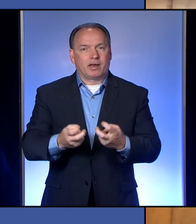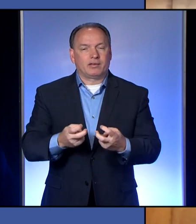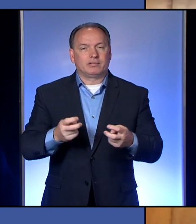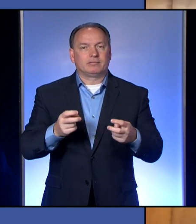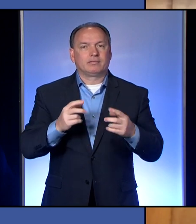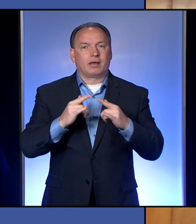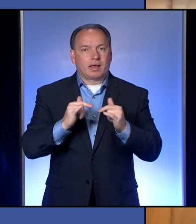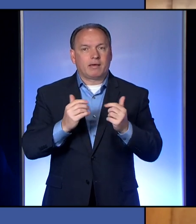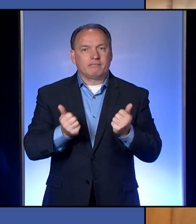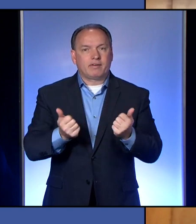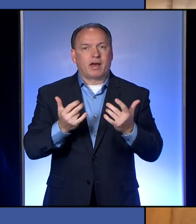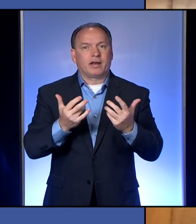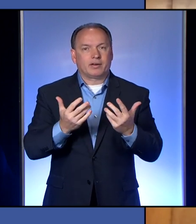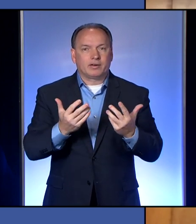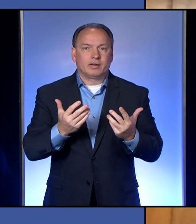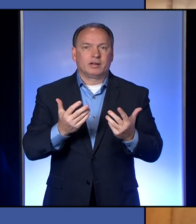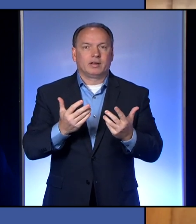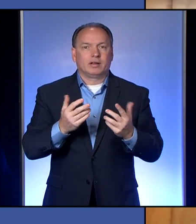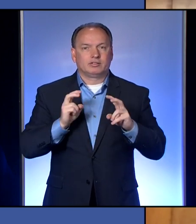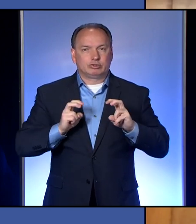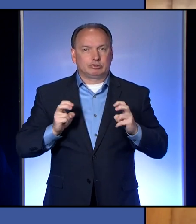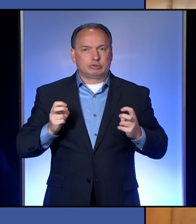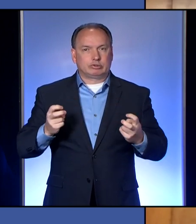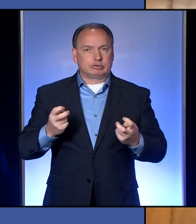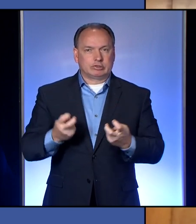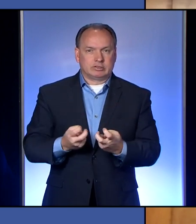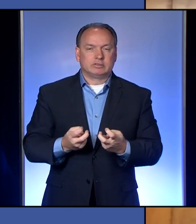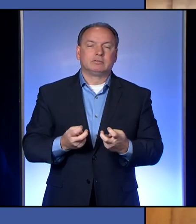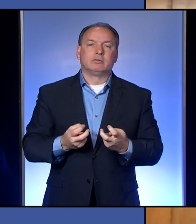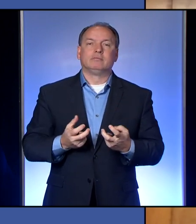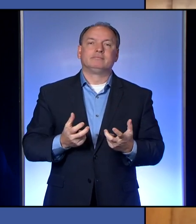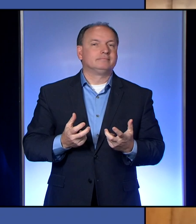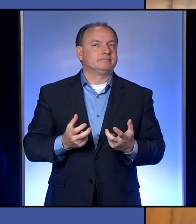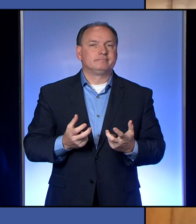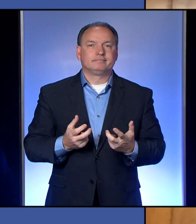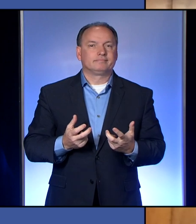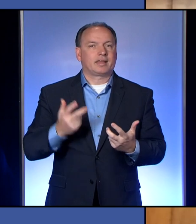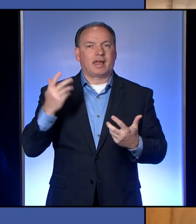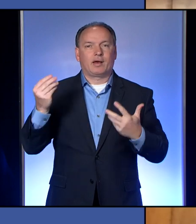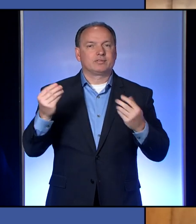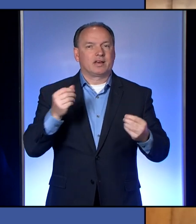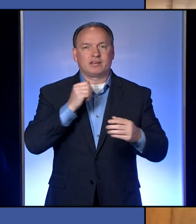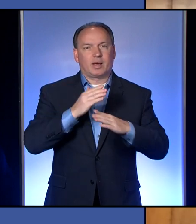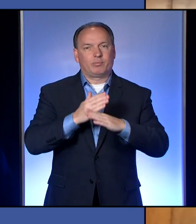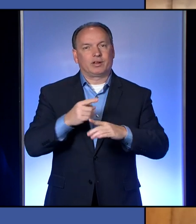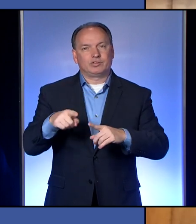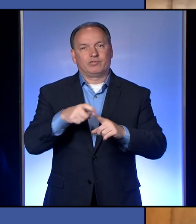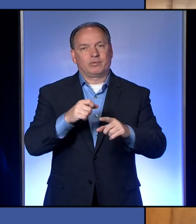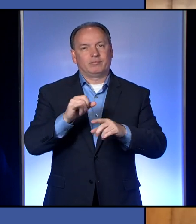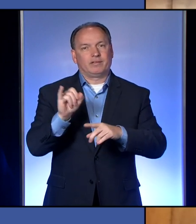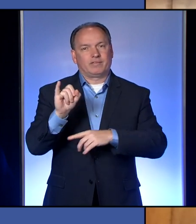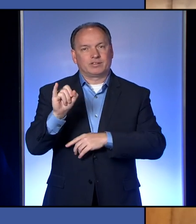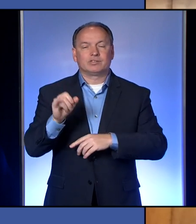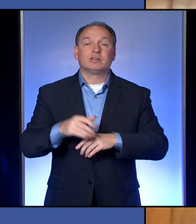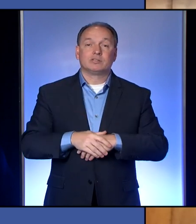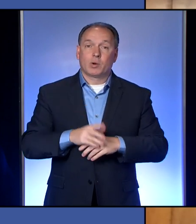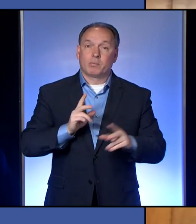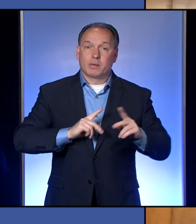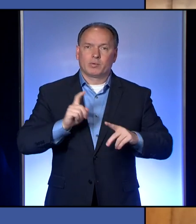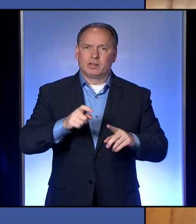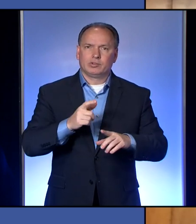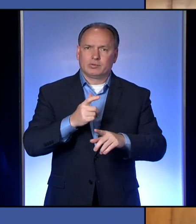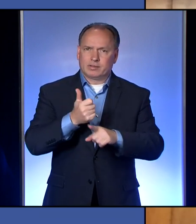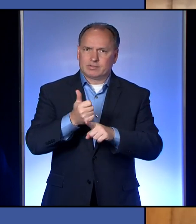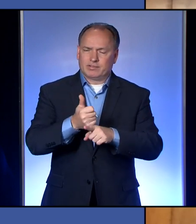little campfire with every chair next to every other chair, being outside isn't going to protect you from getting infected. So people need to be